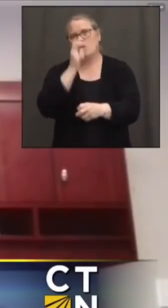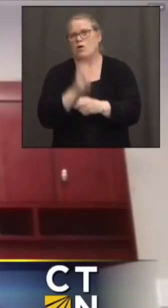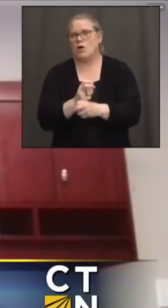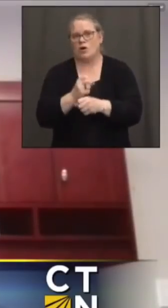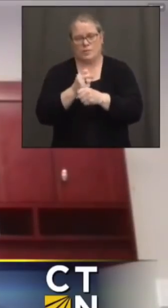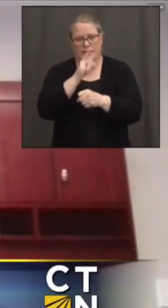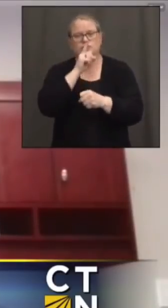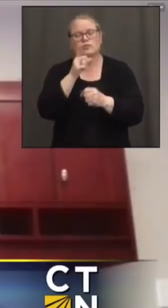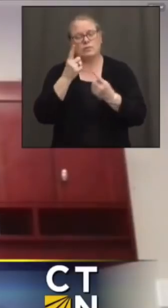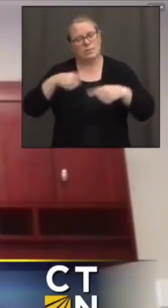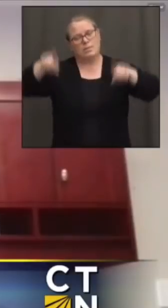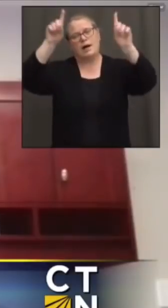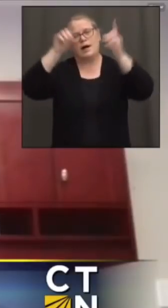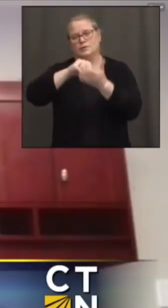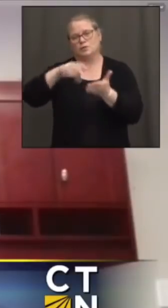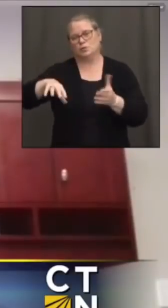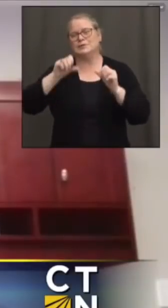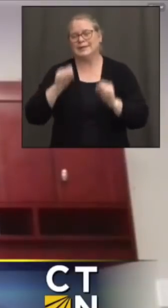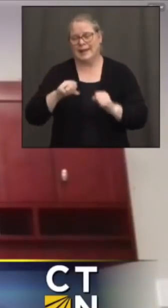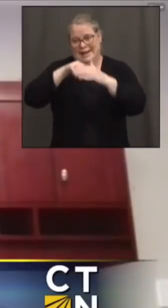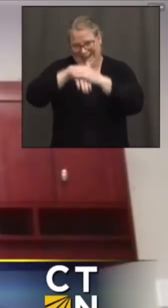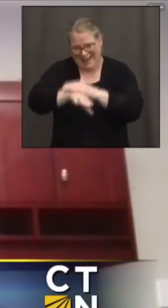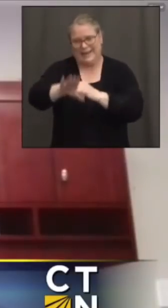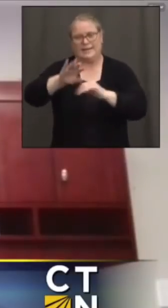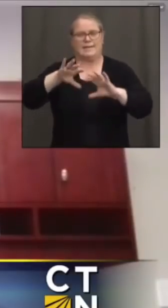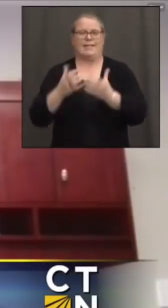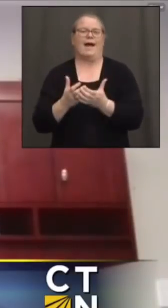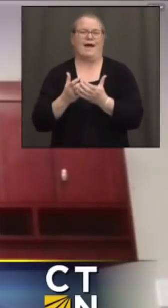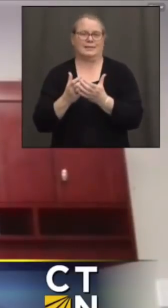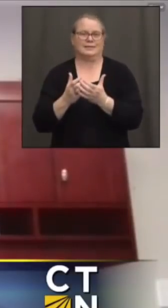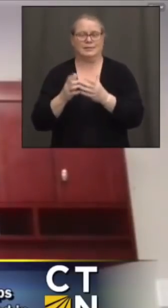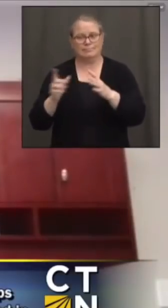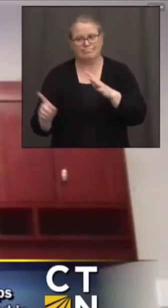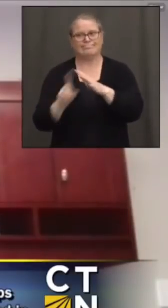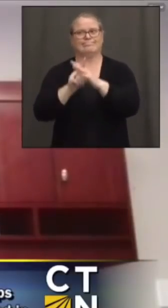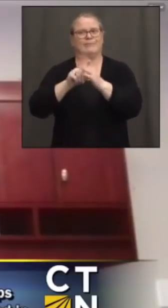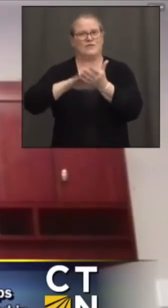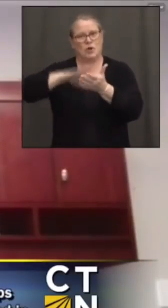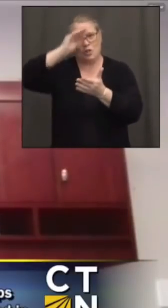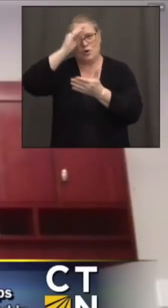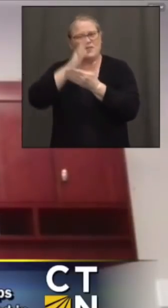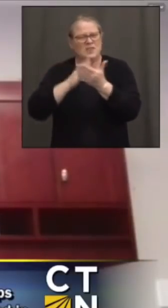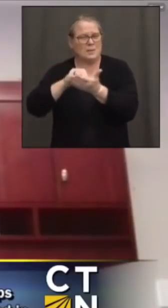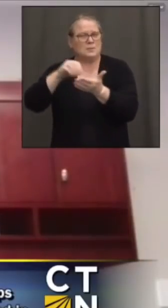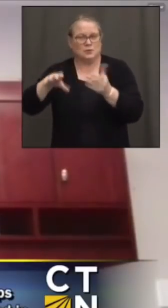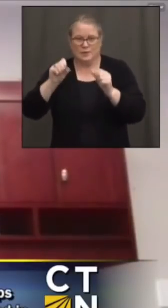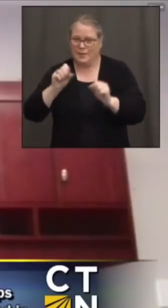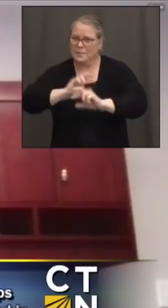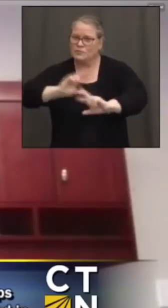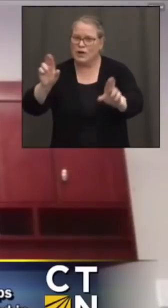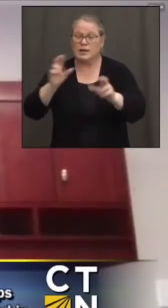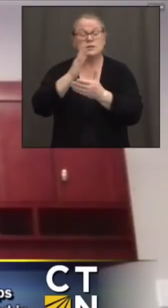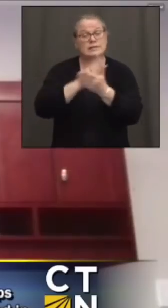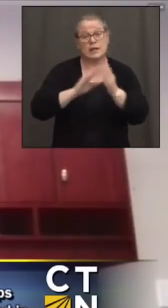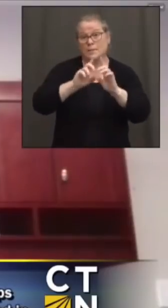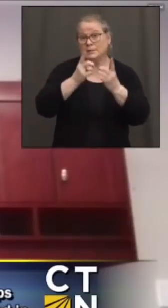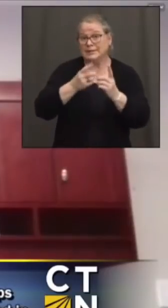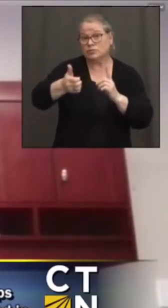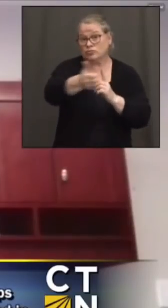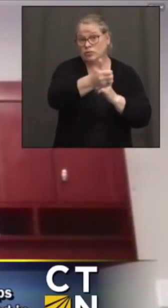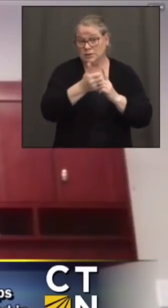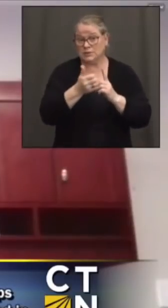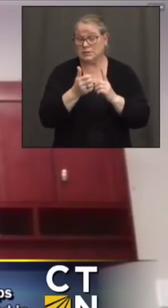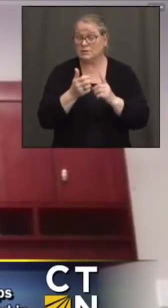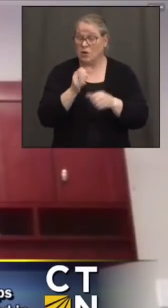students have access to in-person learning and, again, for students to be ready. Some of our districts are also themselves working